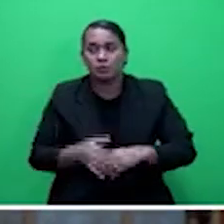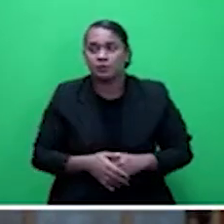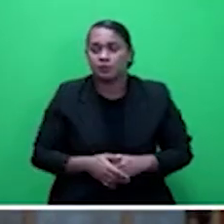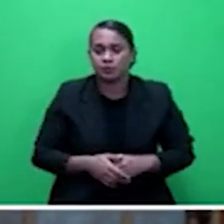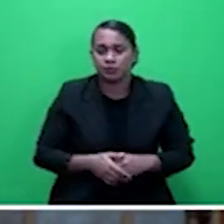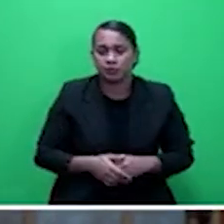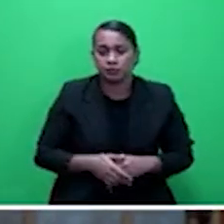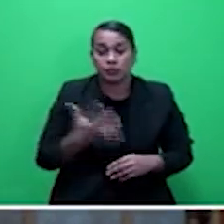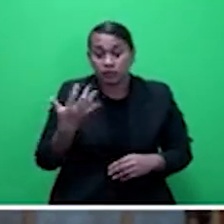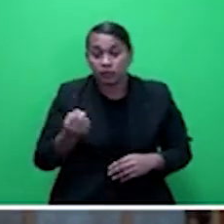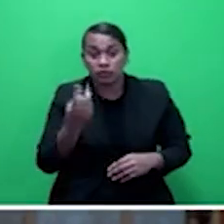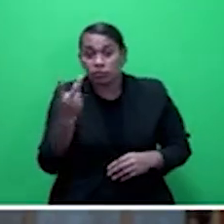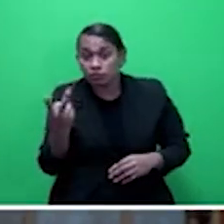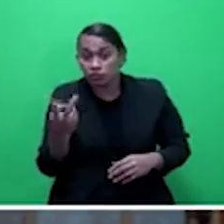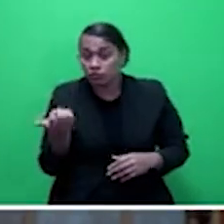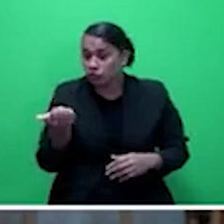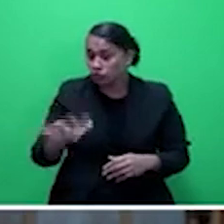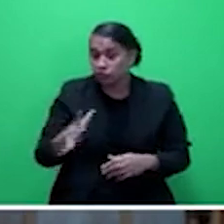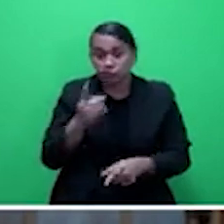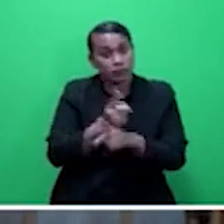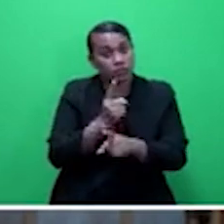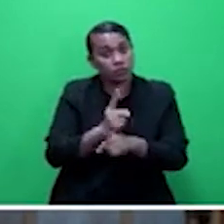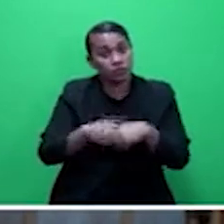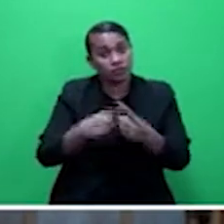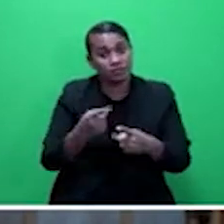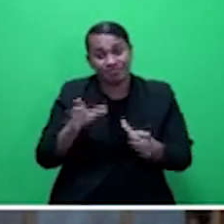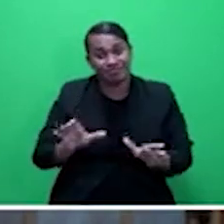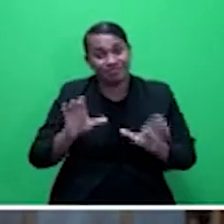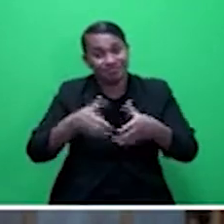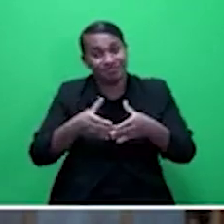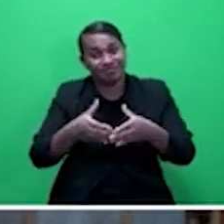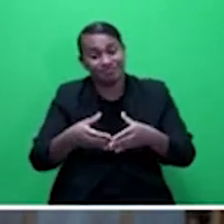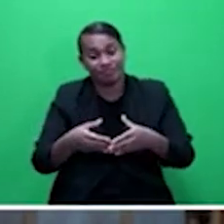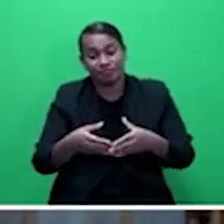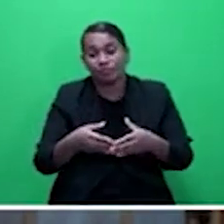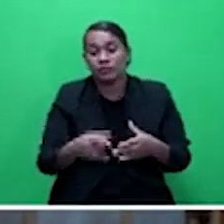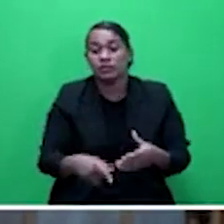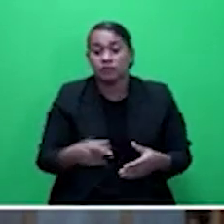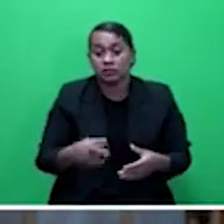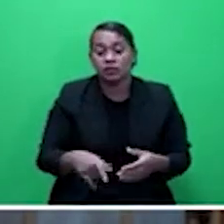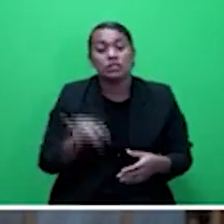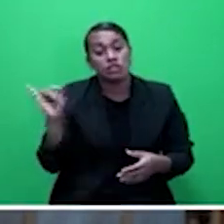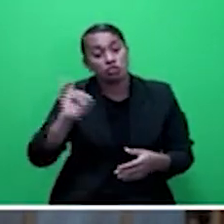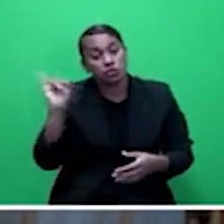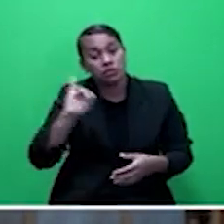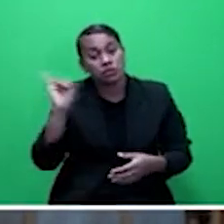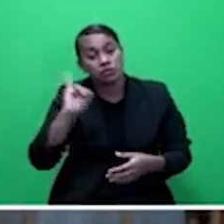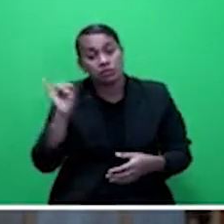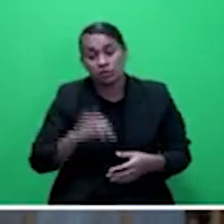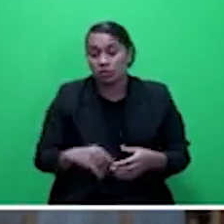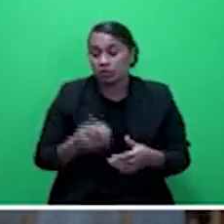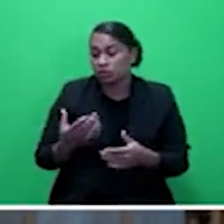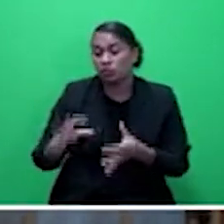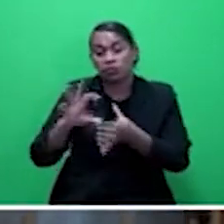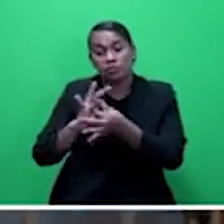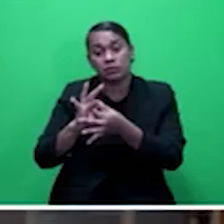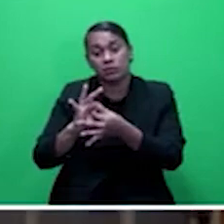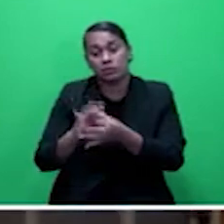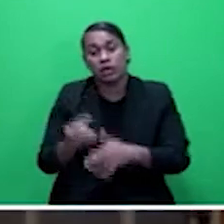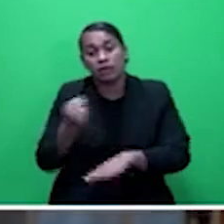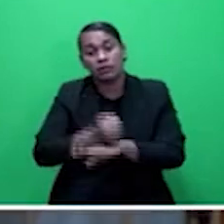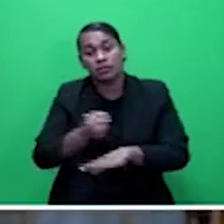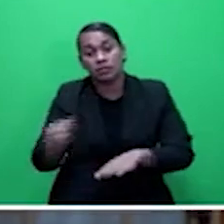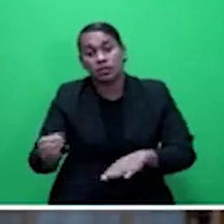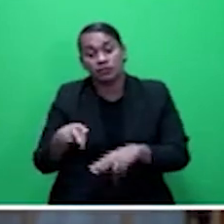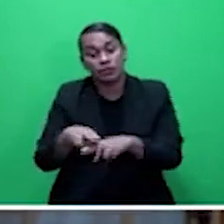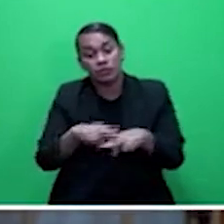bundle insurance that was in association with the Fiji Government launched by Fiji Insurance in Fiji